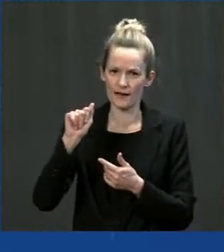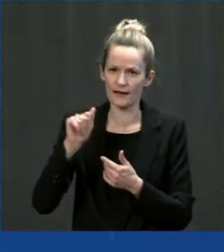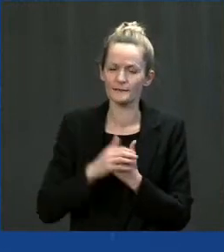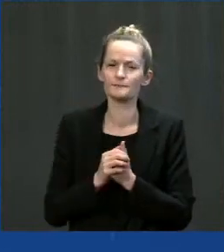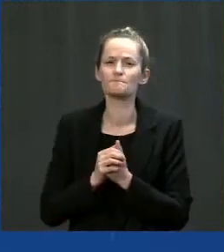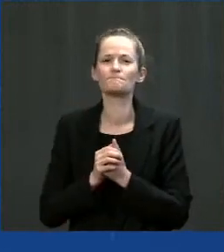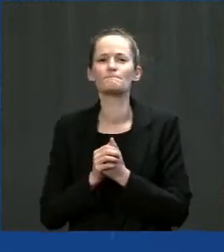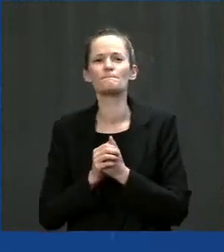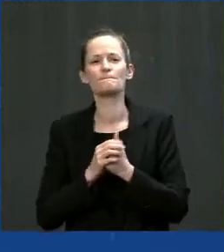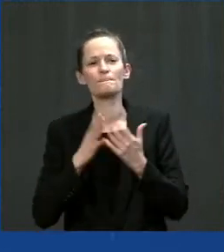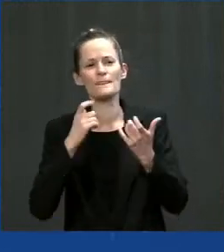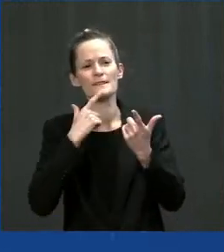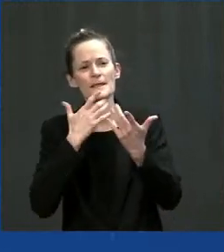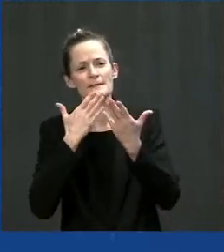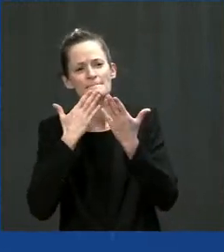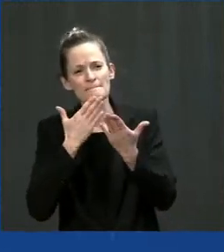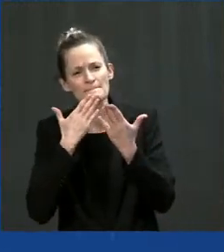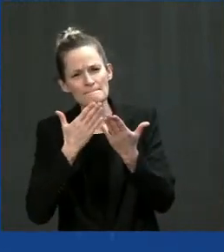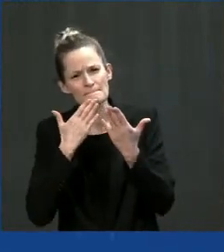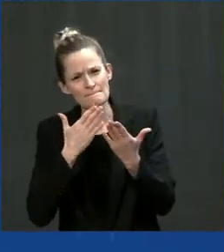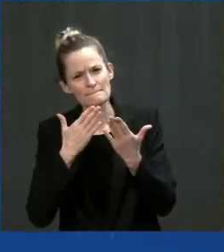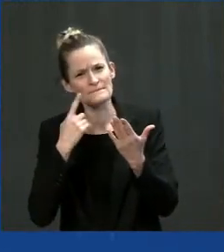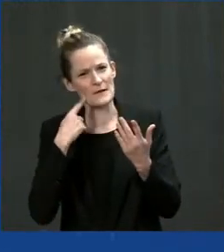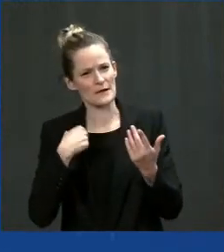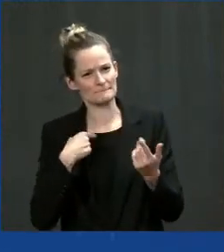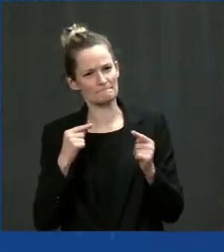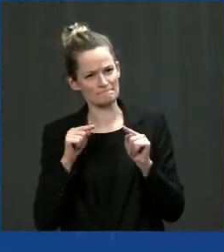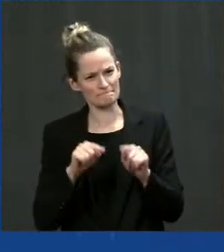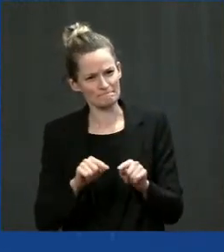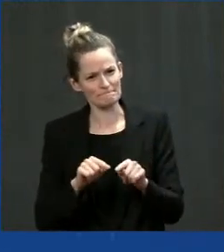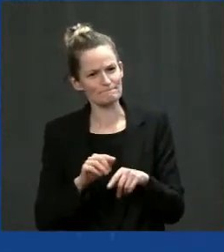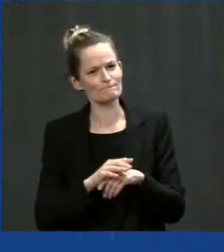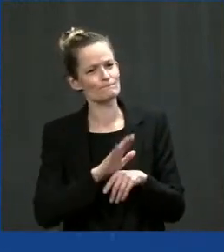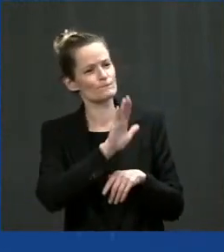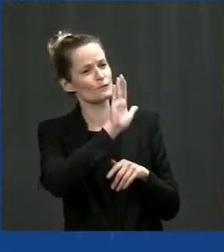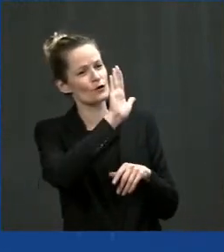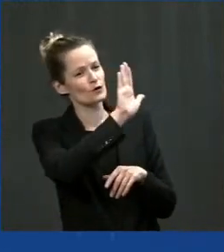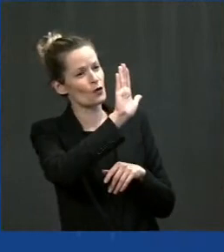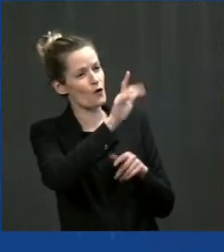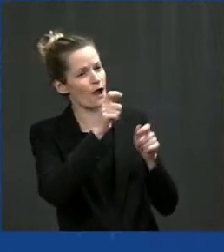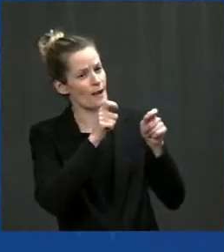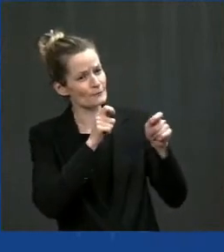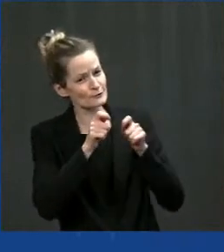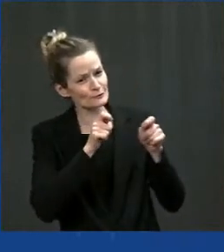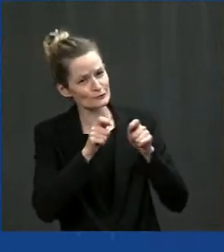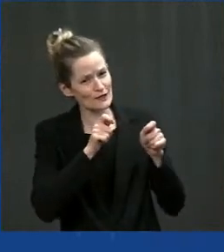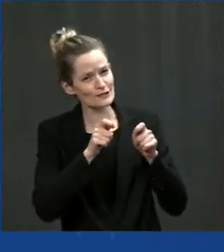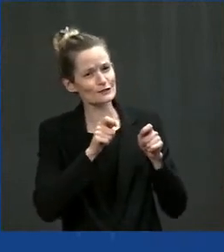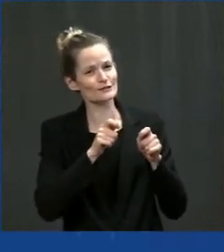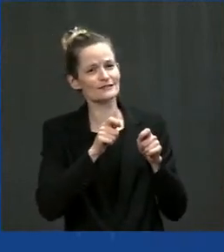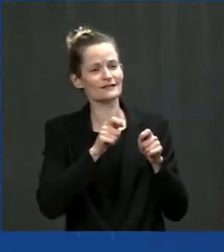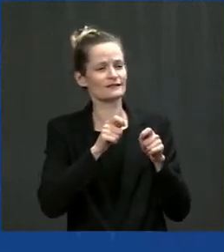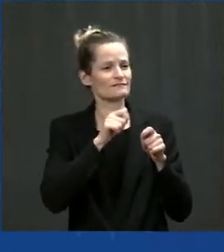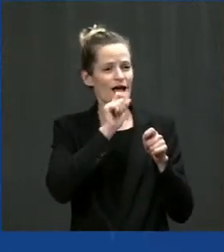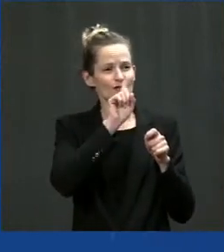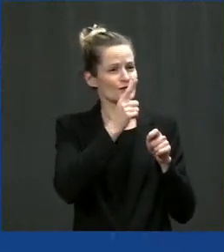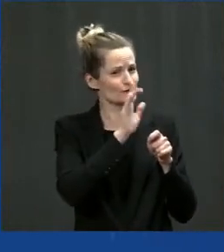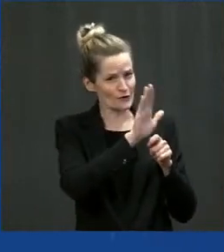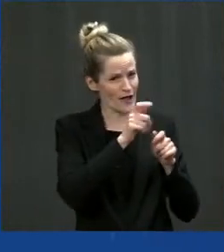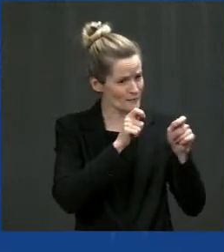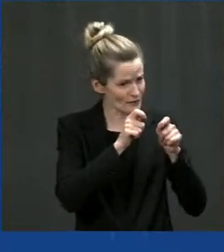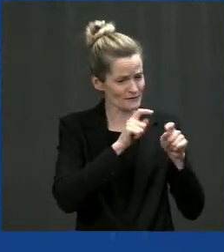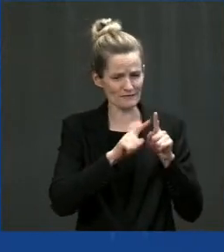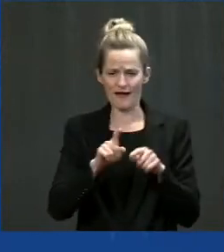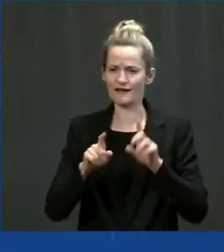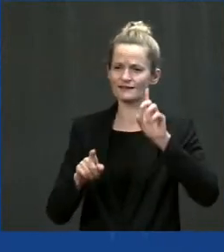I want to express my gratitude not only to your administration, but towards the bipartisan effort that has led to this